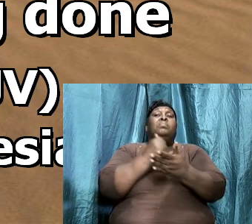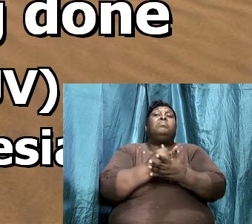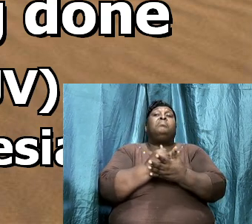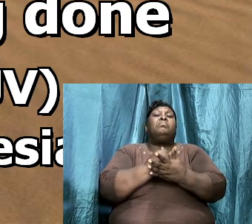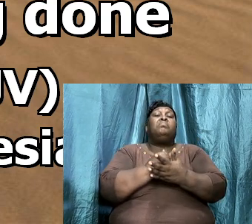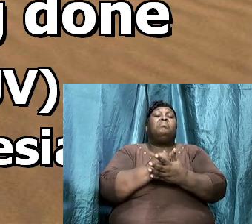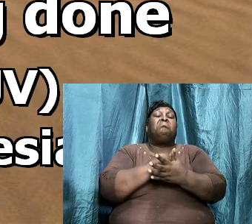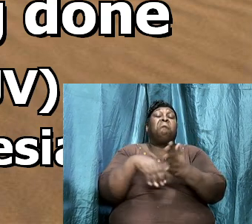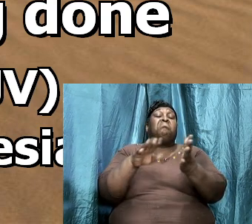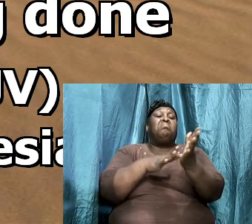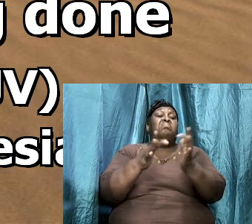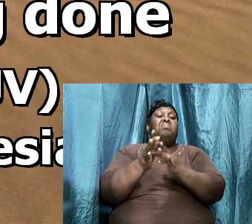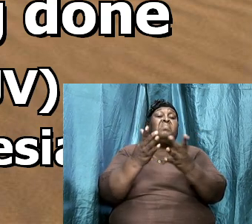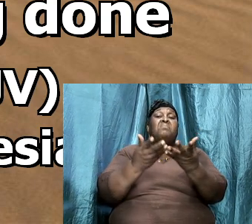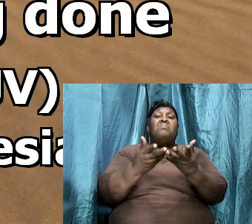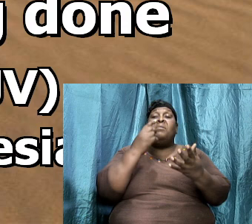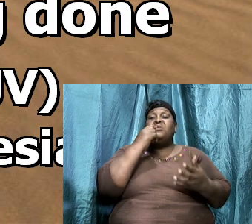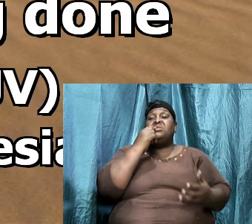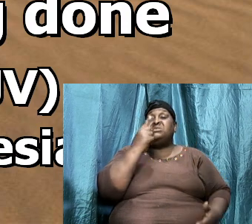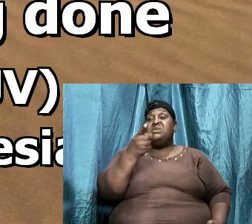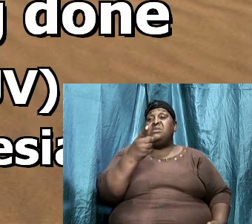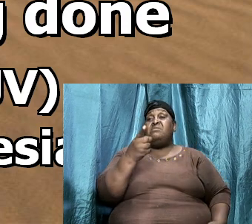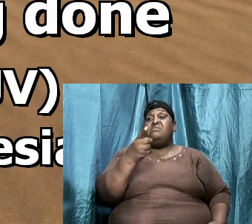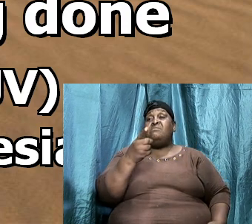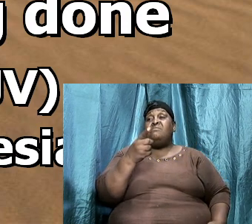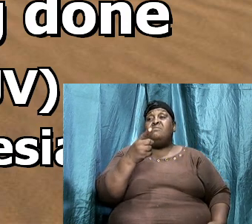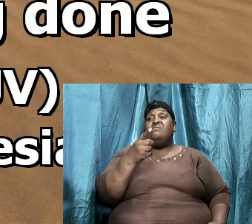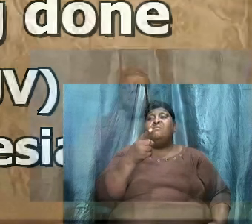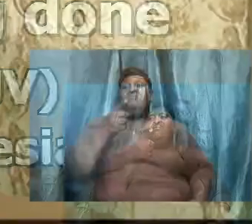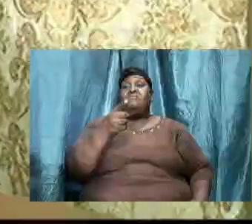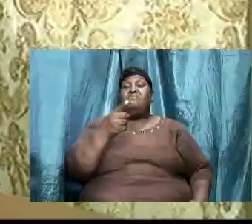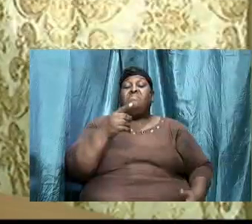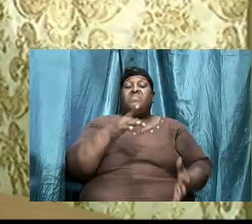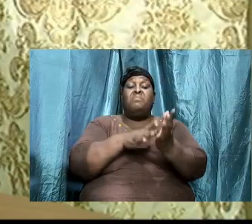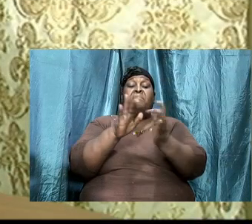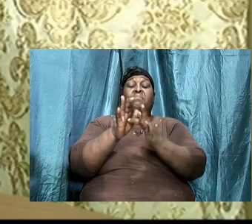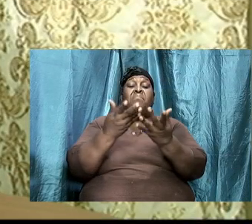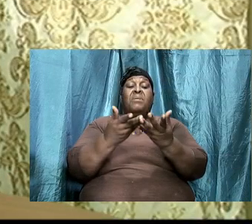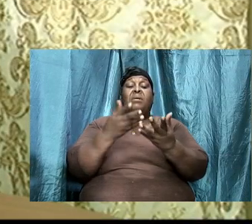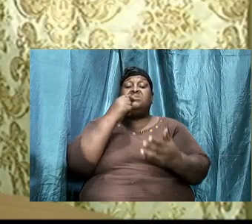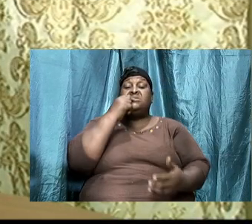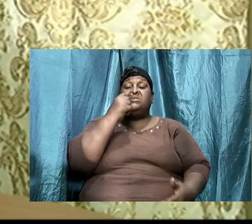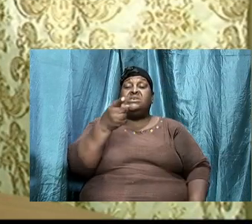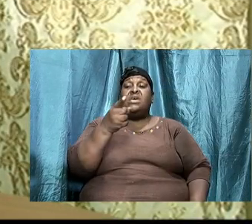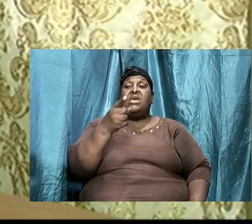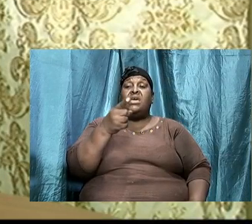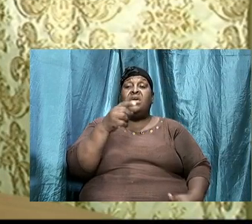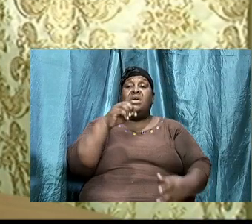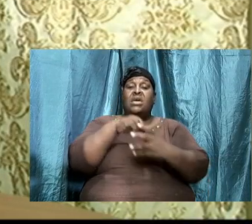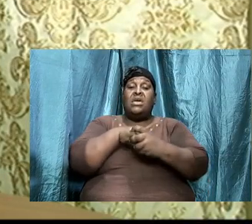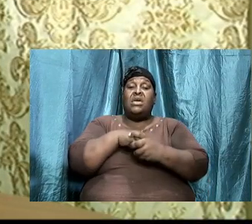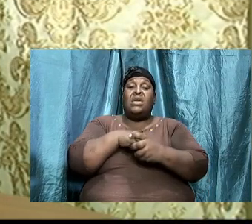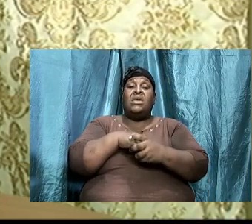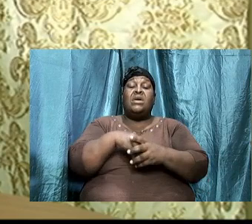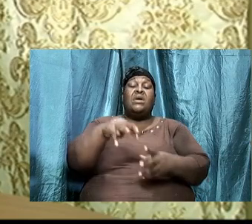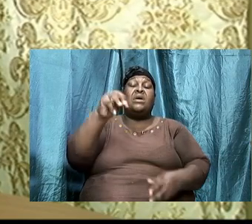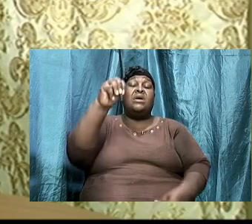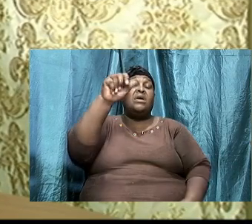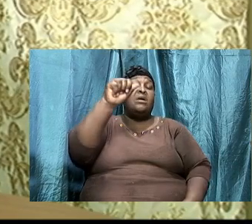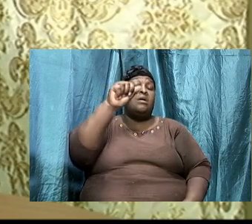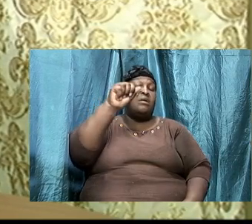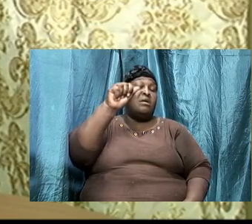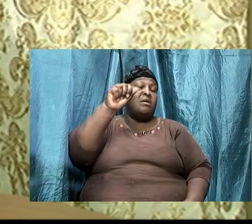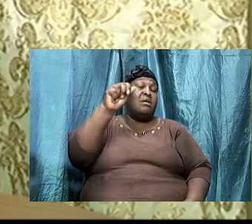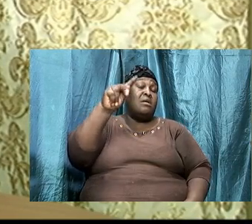says, the Bible says in Matthew 4, verses 4,